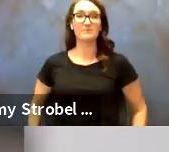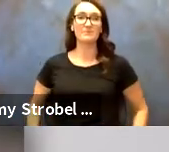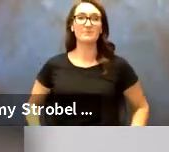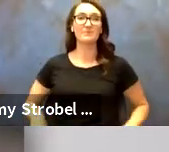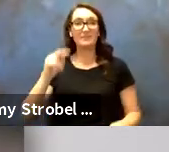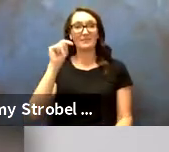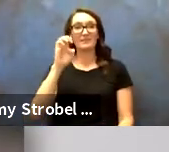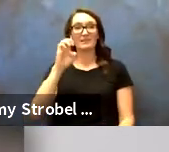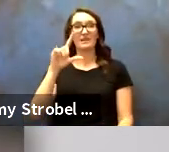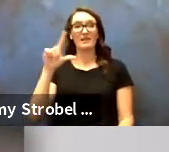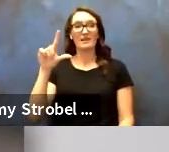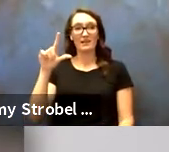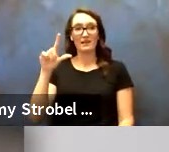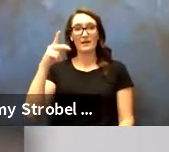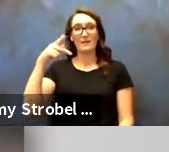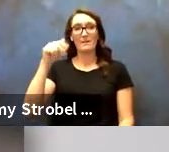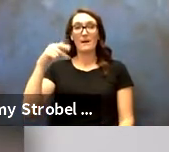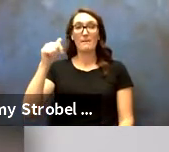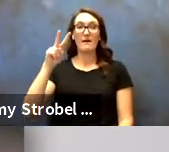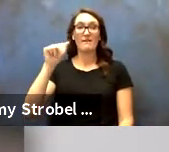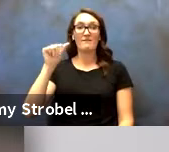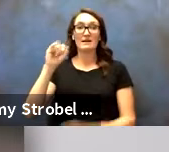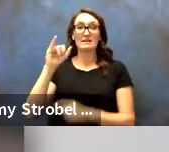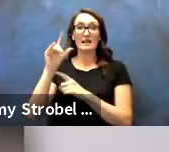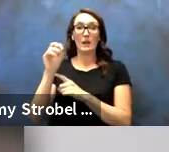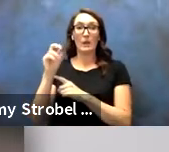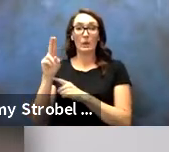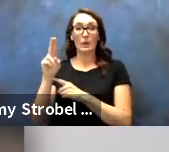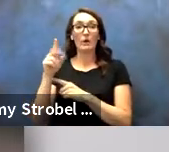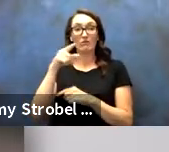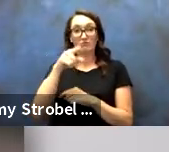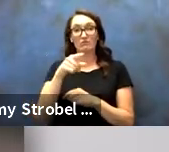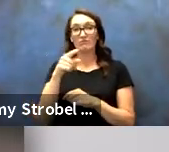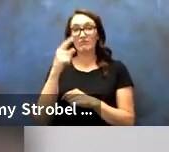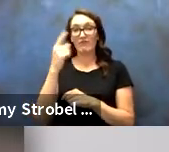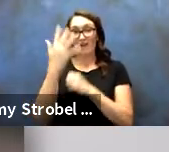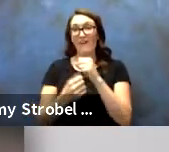Neil Papavisilou, Engineering Instructor, five years.